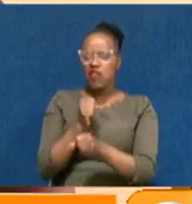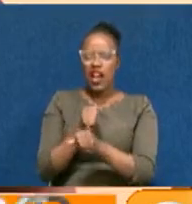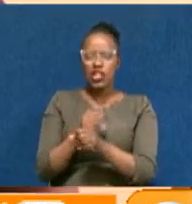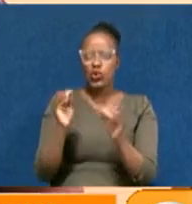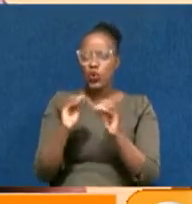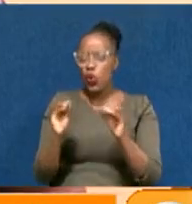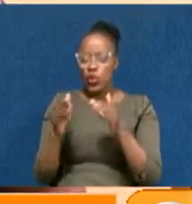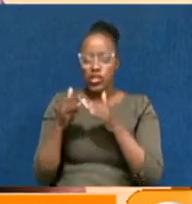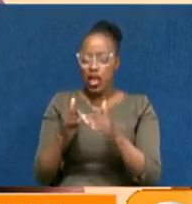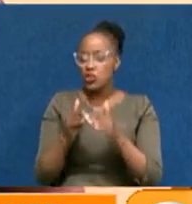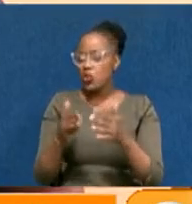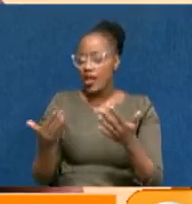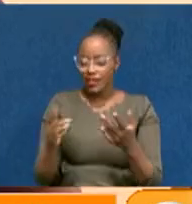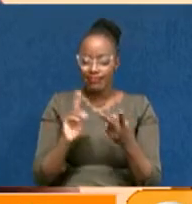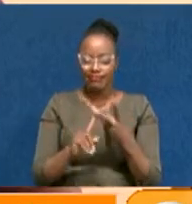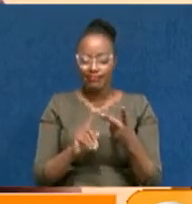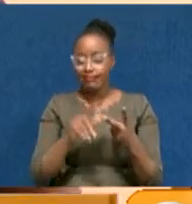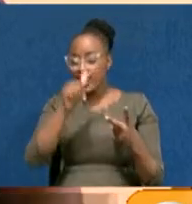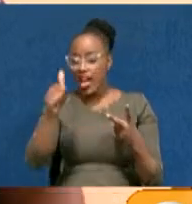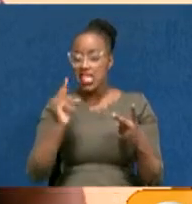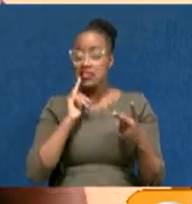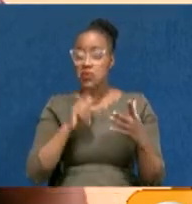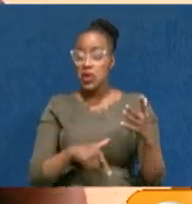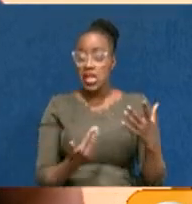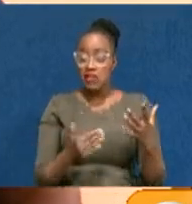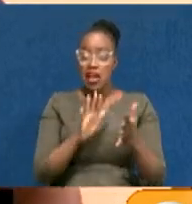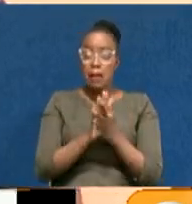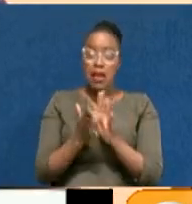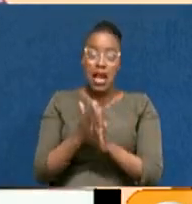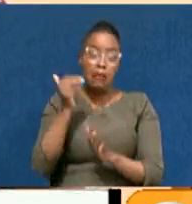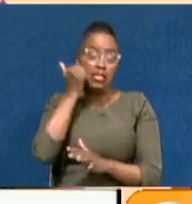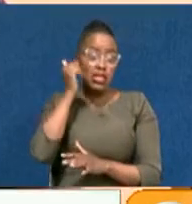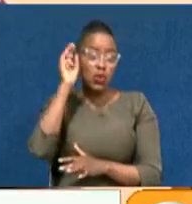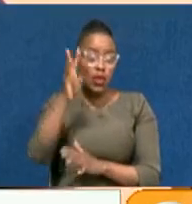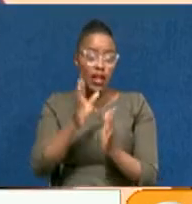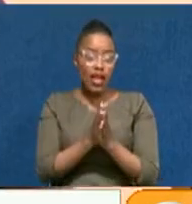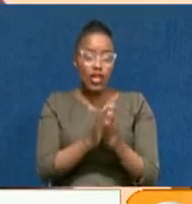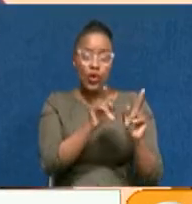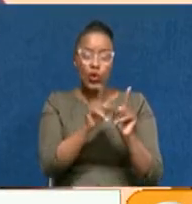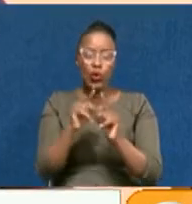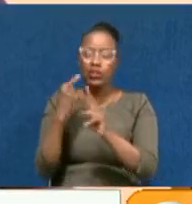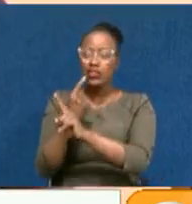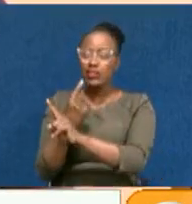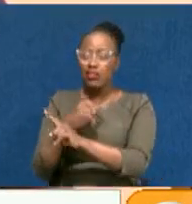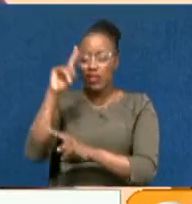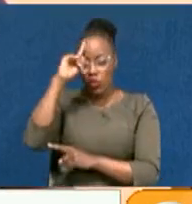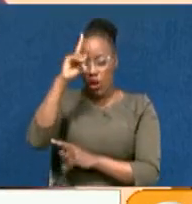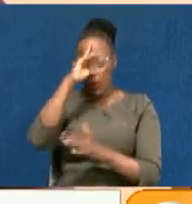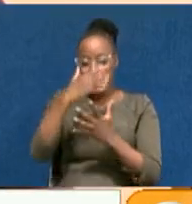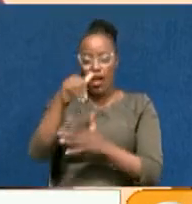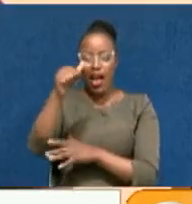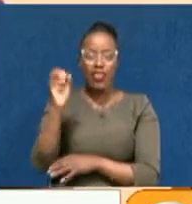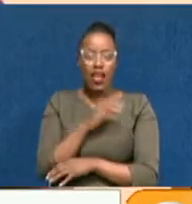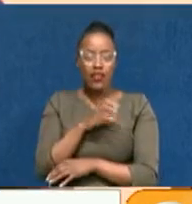sexually. Others are saying they will become sick and all sorts of things. Others are